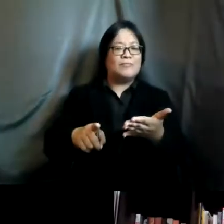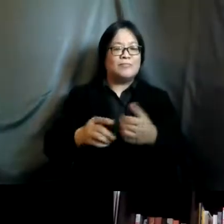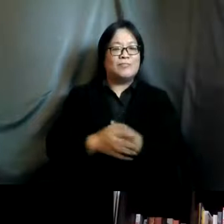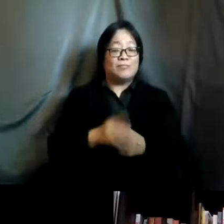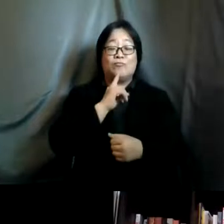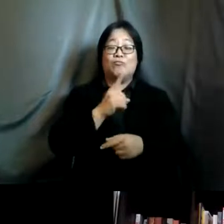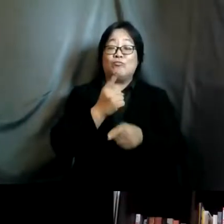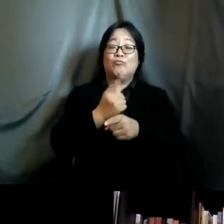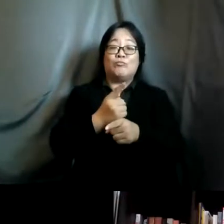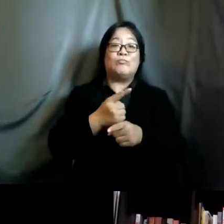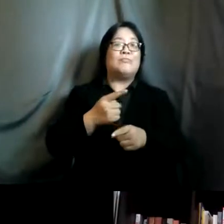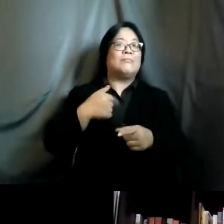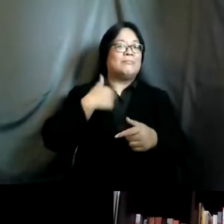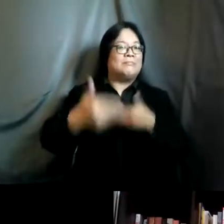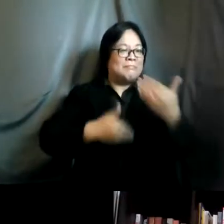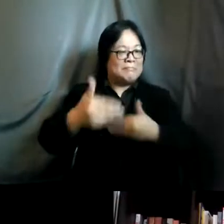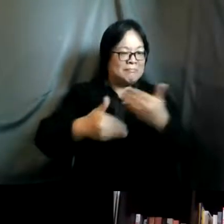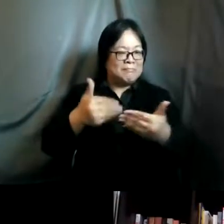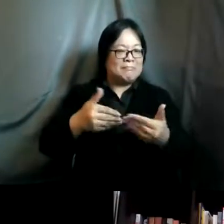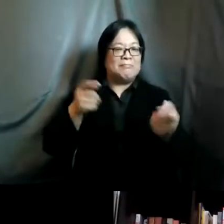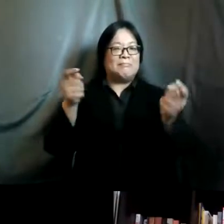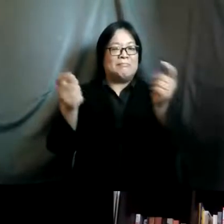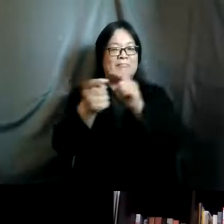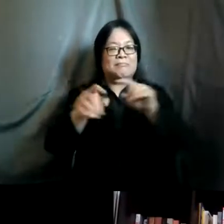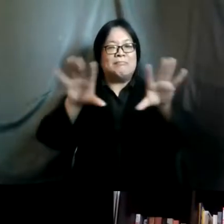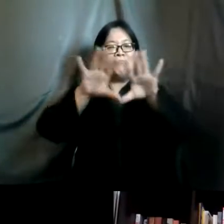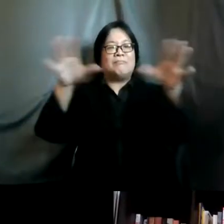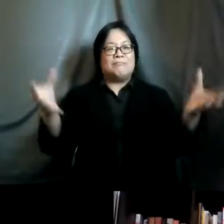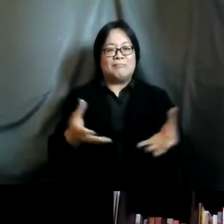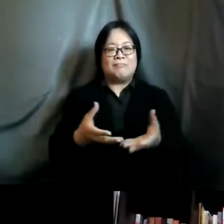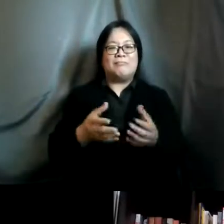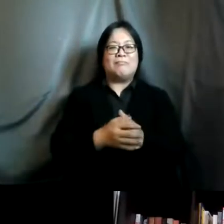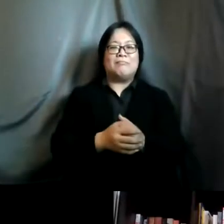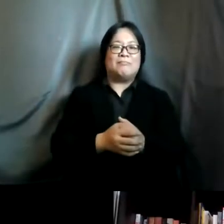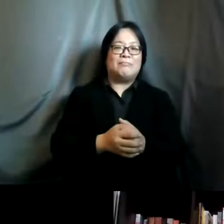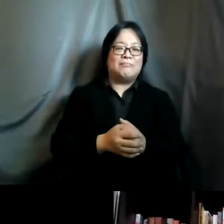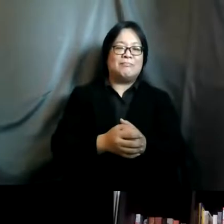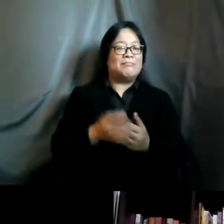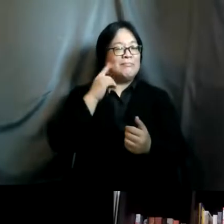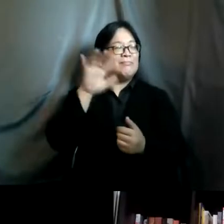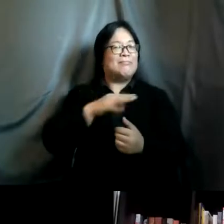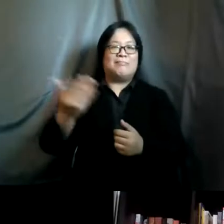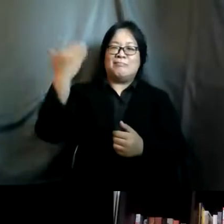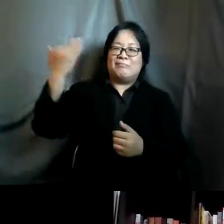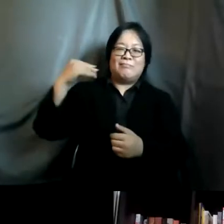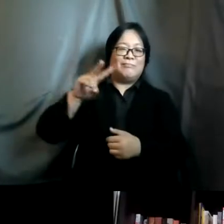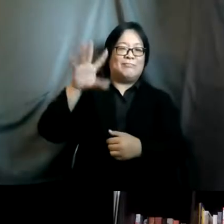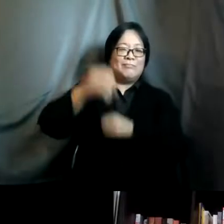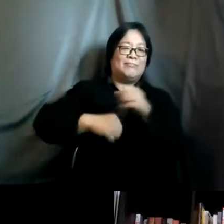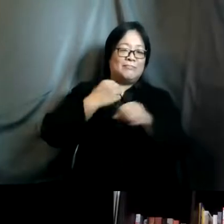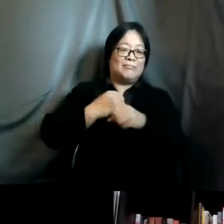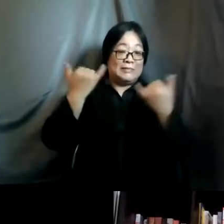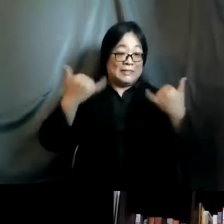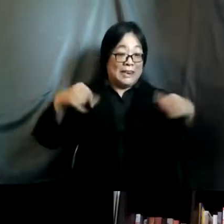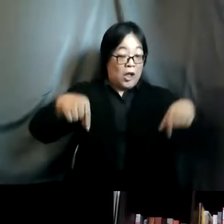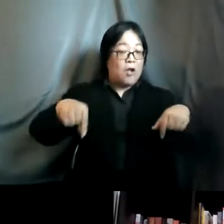we've grown and changed incredibly as a global community from icp beijing more than 25 years ago to today actually conscious